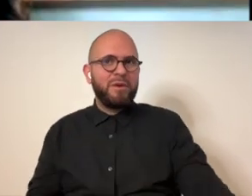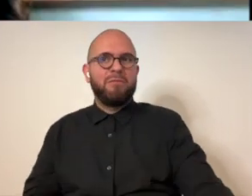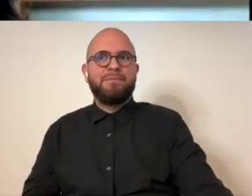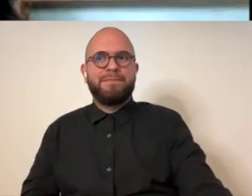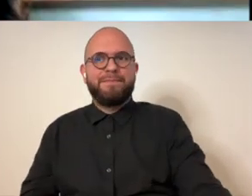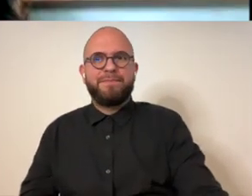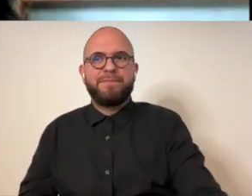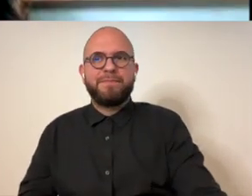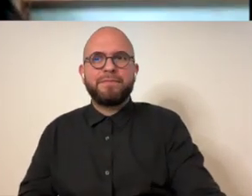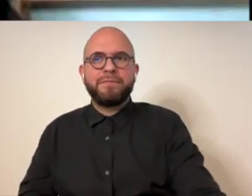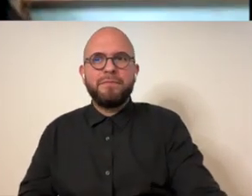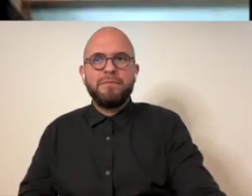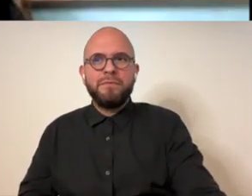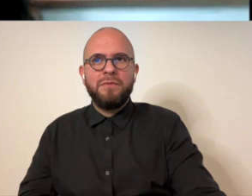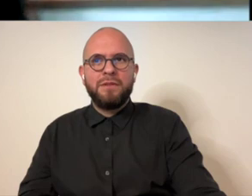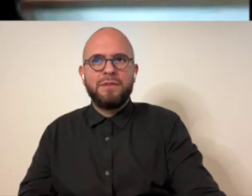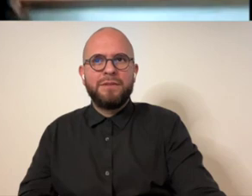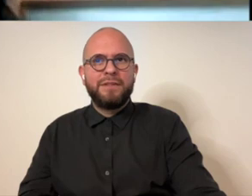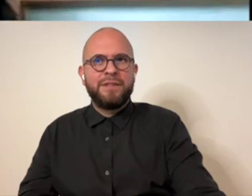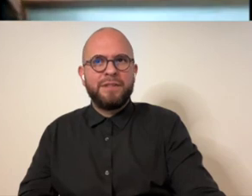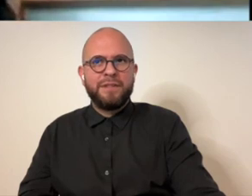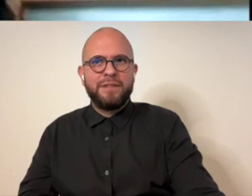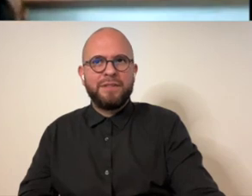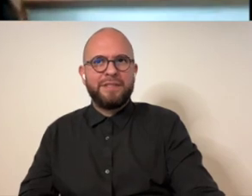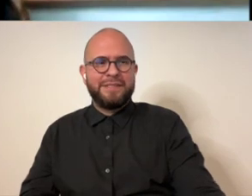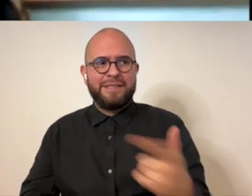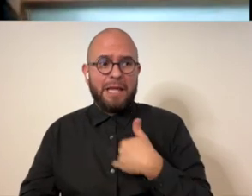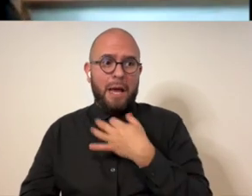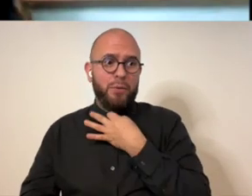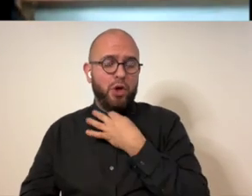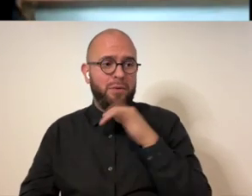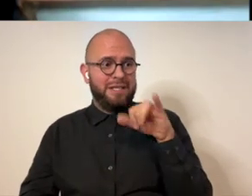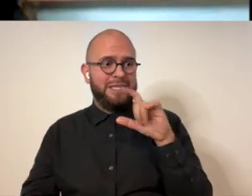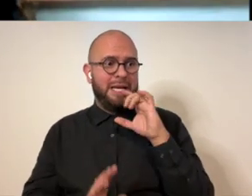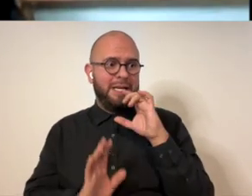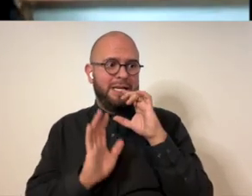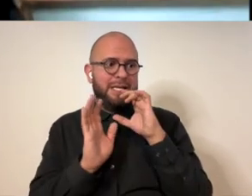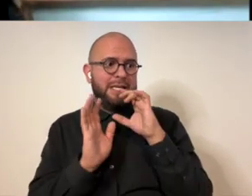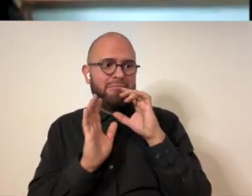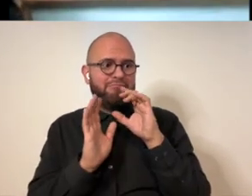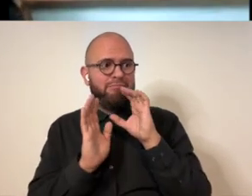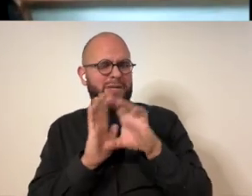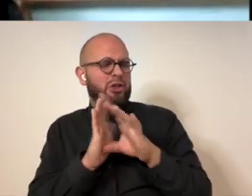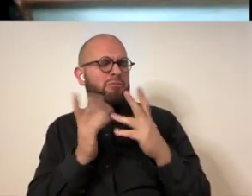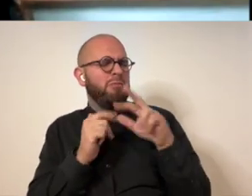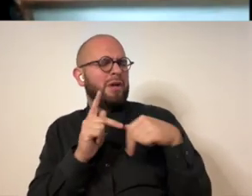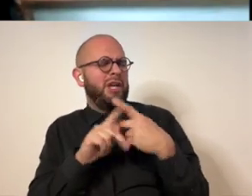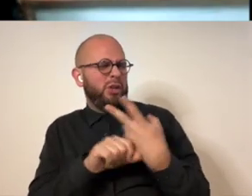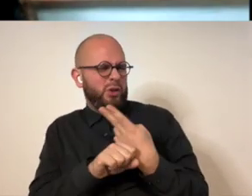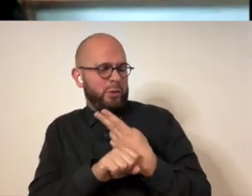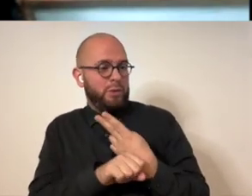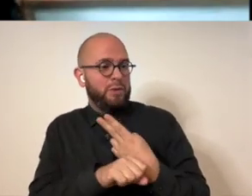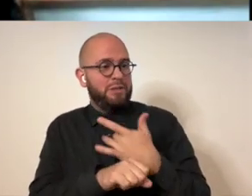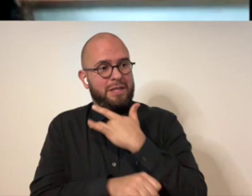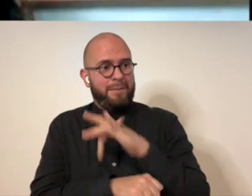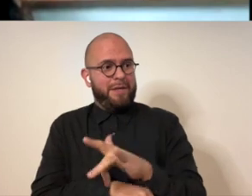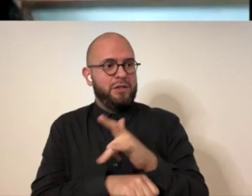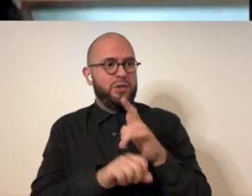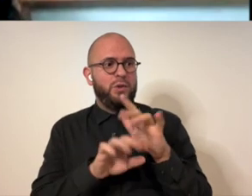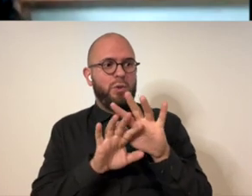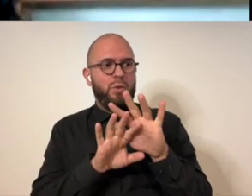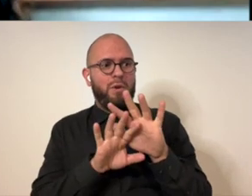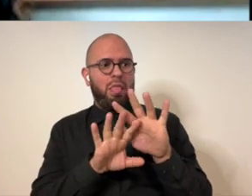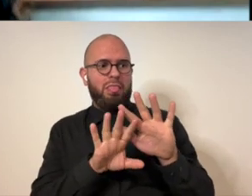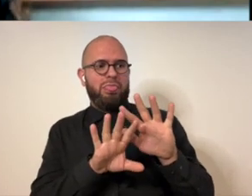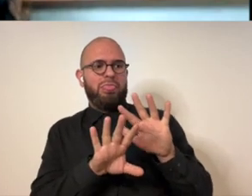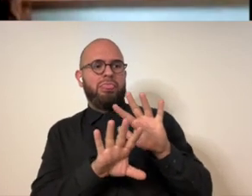so what kind of images are you doing that is it not necessarily intended to have those images be front and foremost